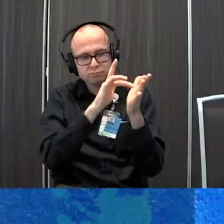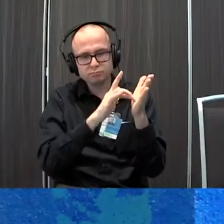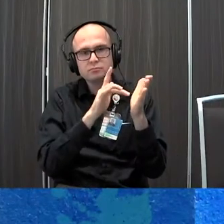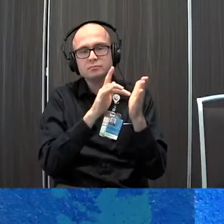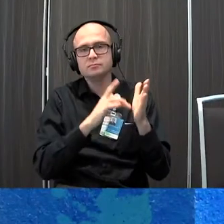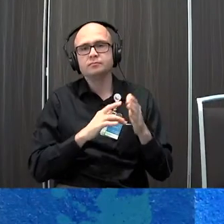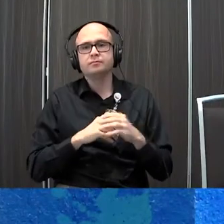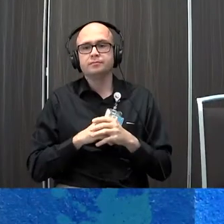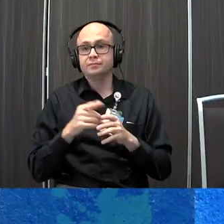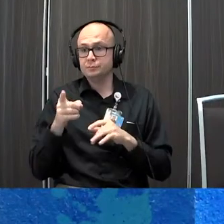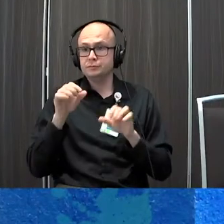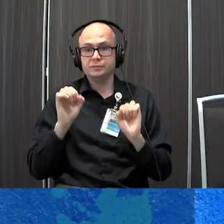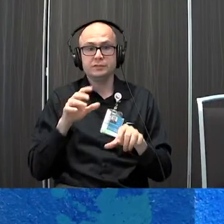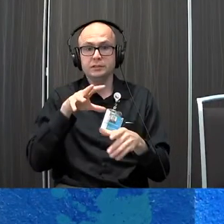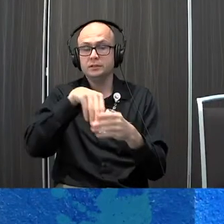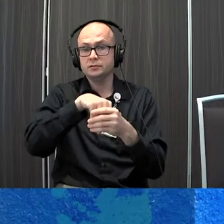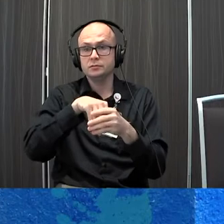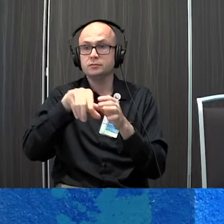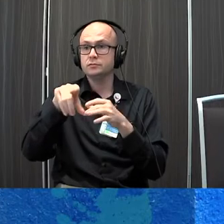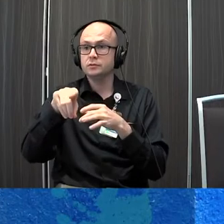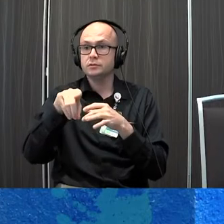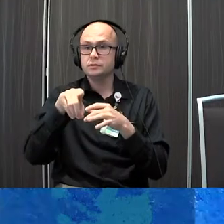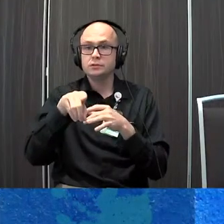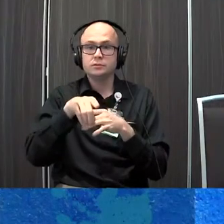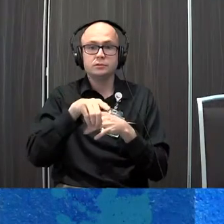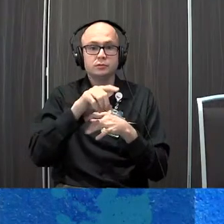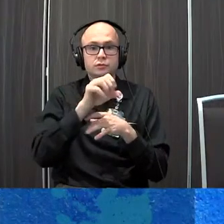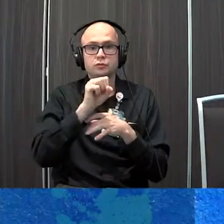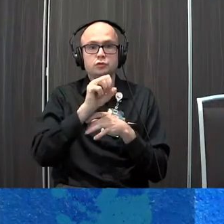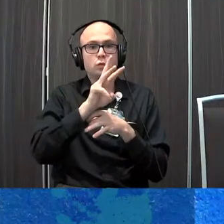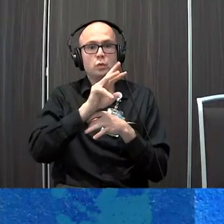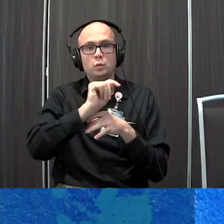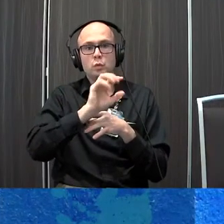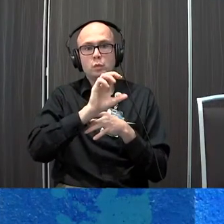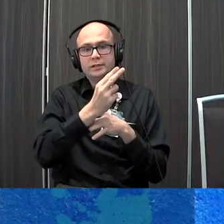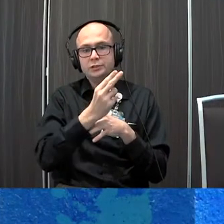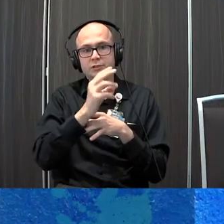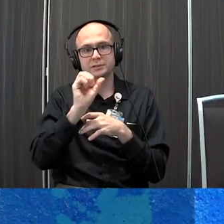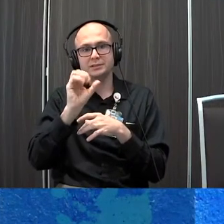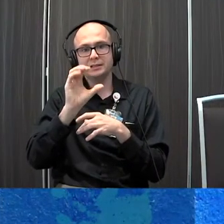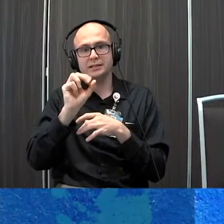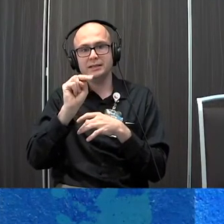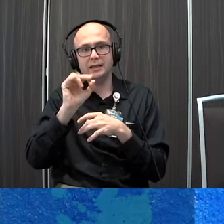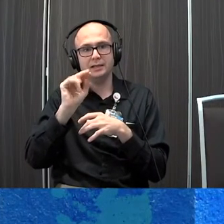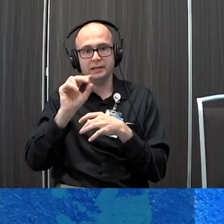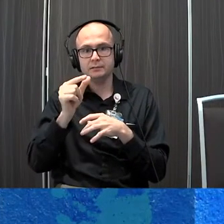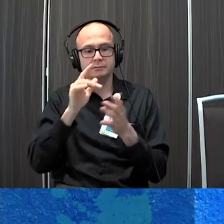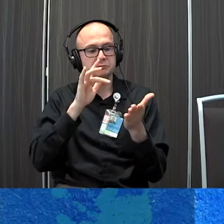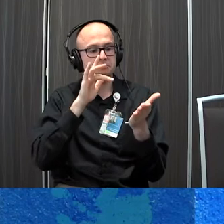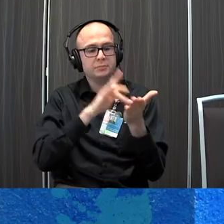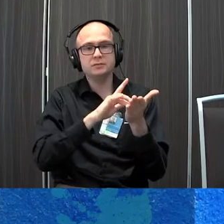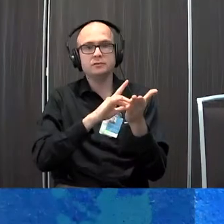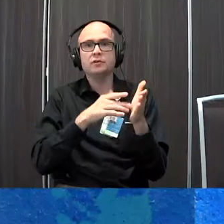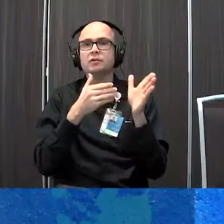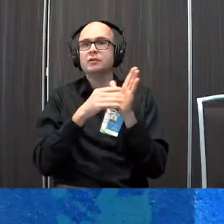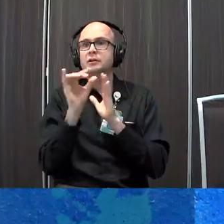device so those can include switch scanning which is actually where a button a